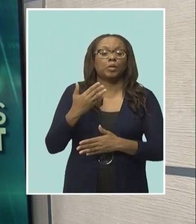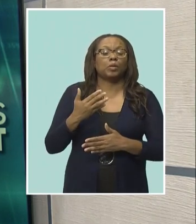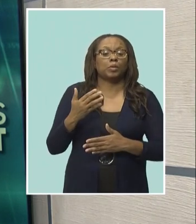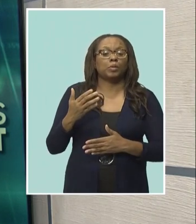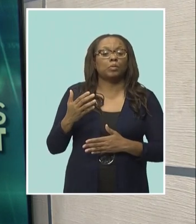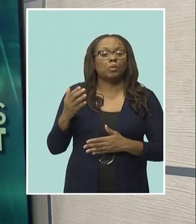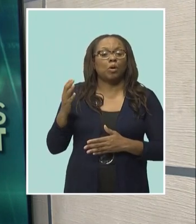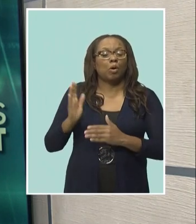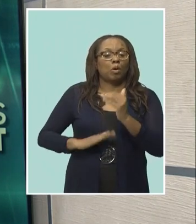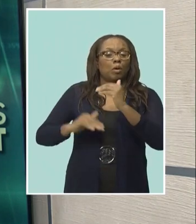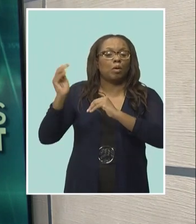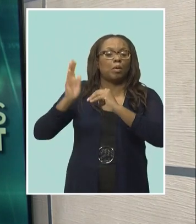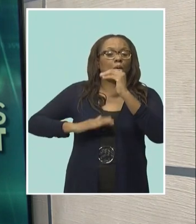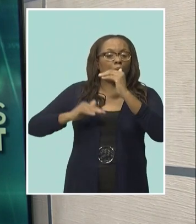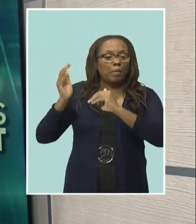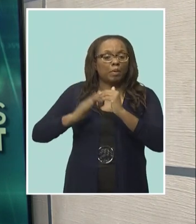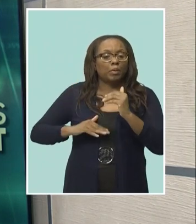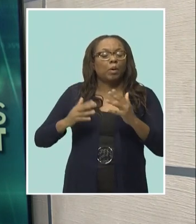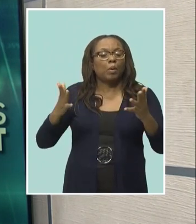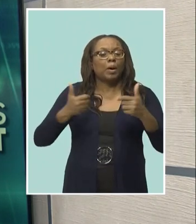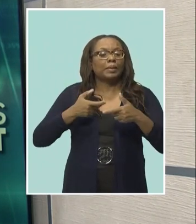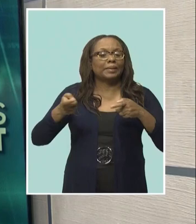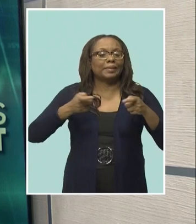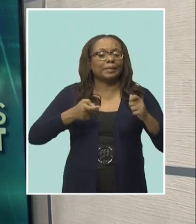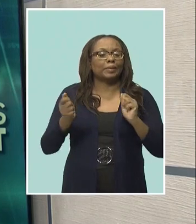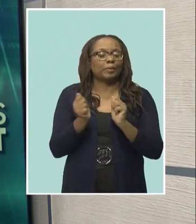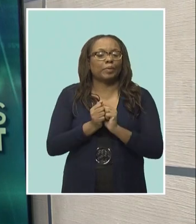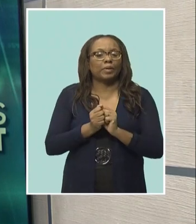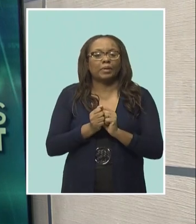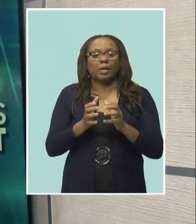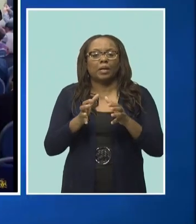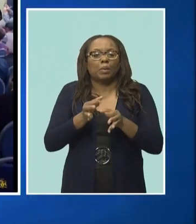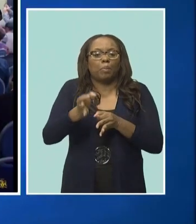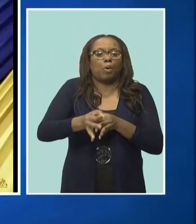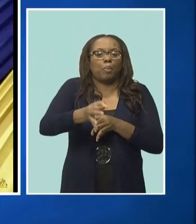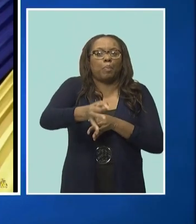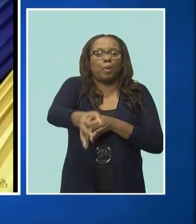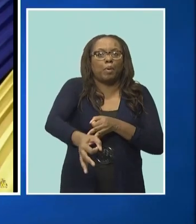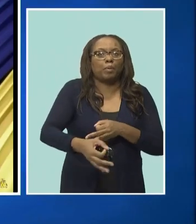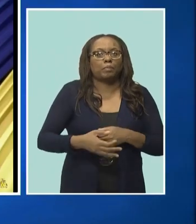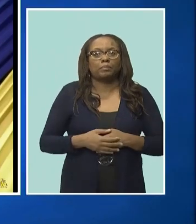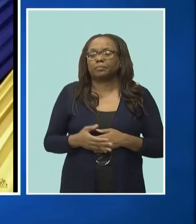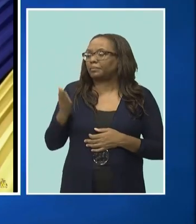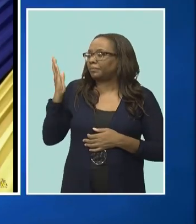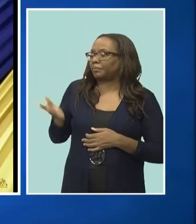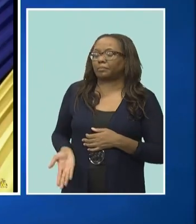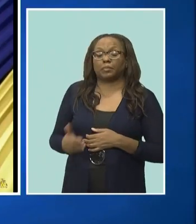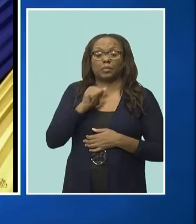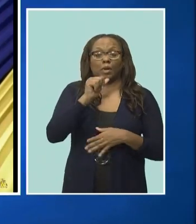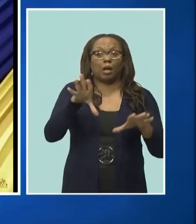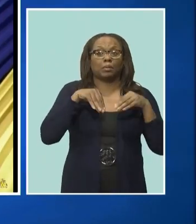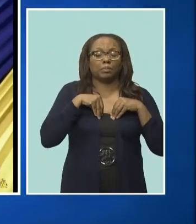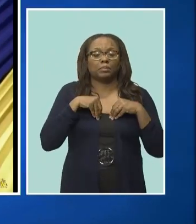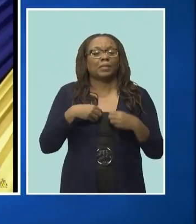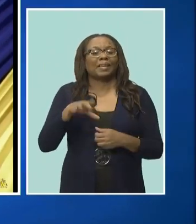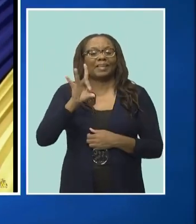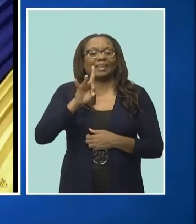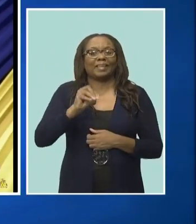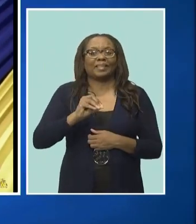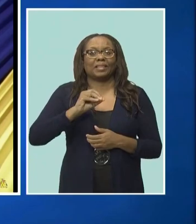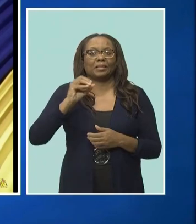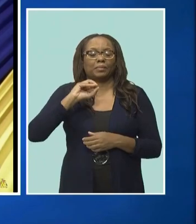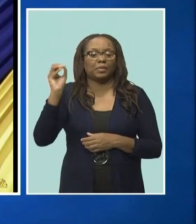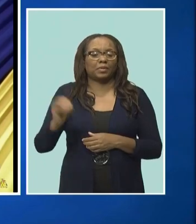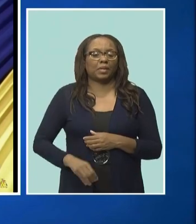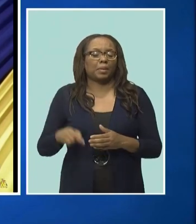commitment to the effort to address delays in the system. It is unacceptable that 80% of the